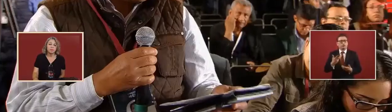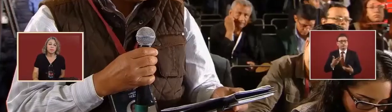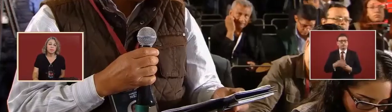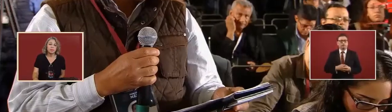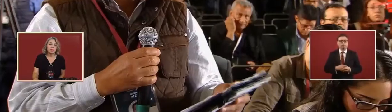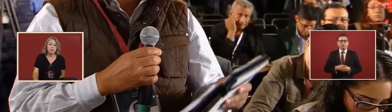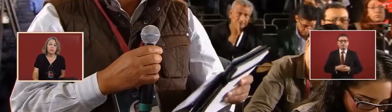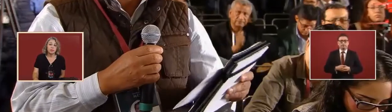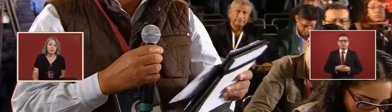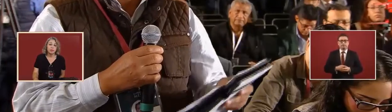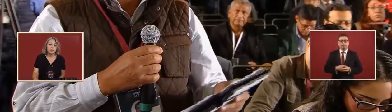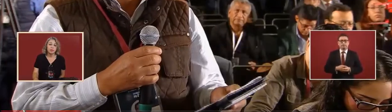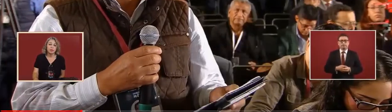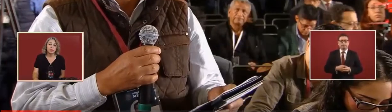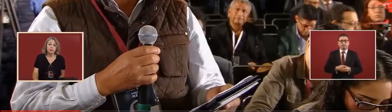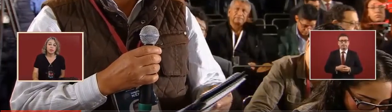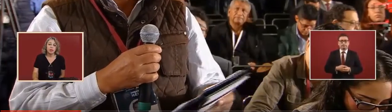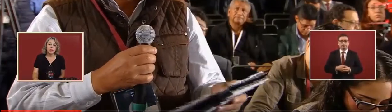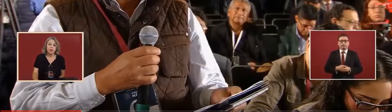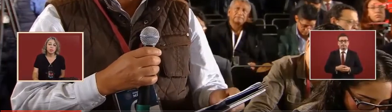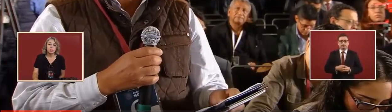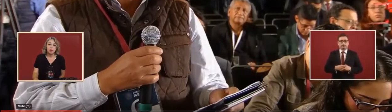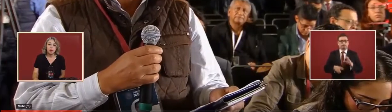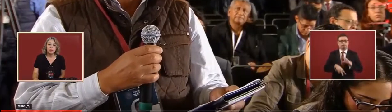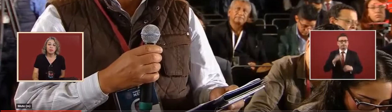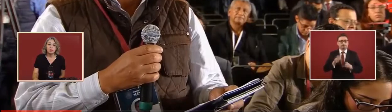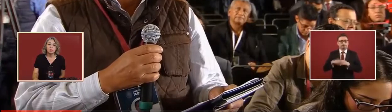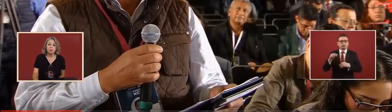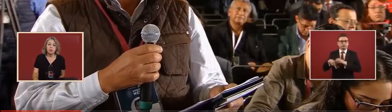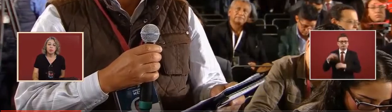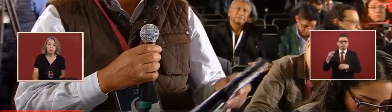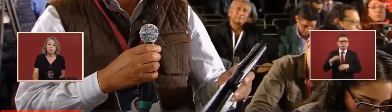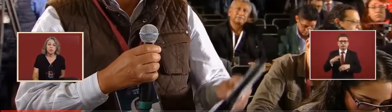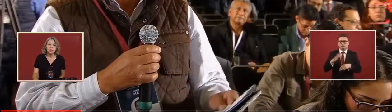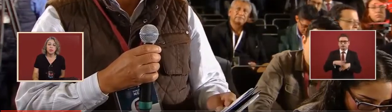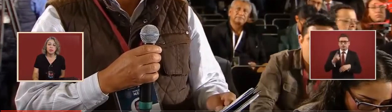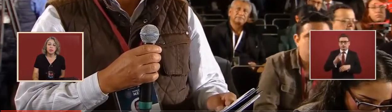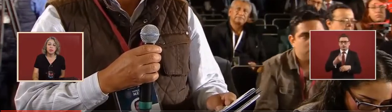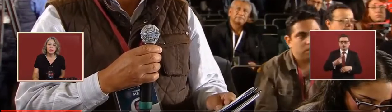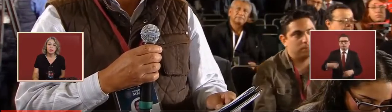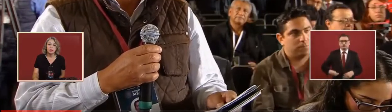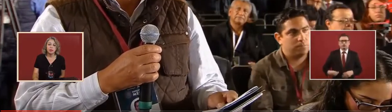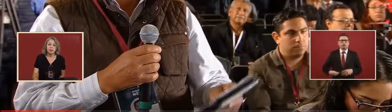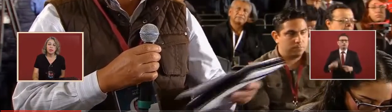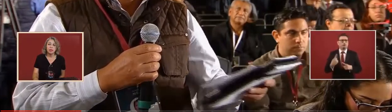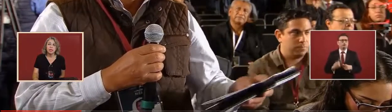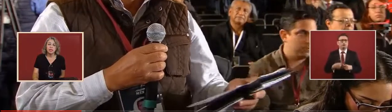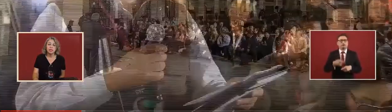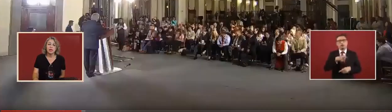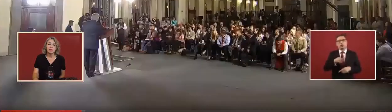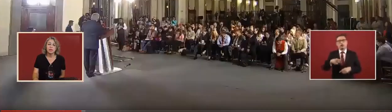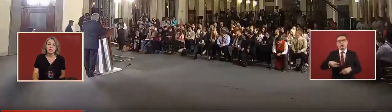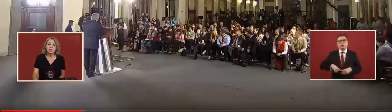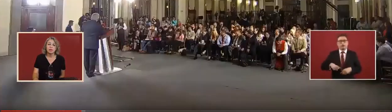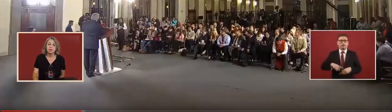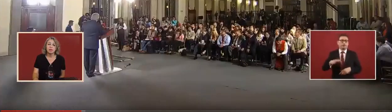And part of the problem is the government, or the previous government,